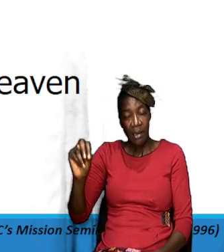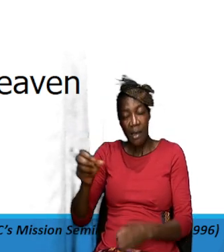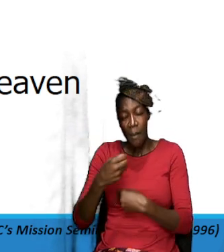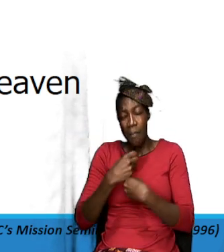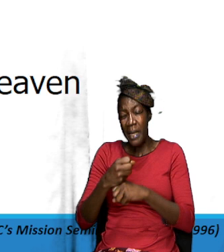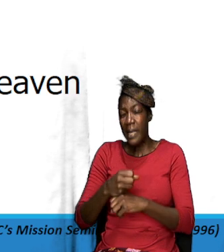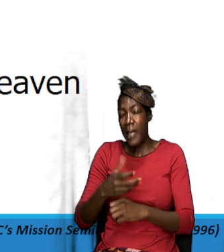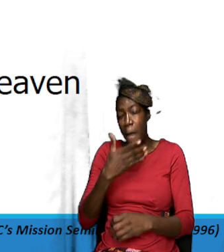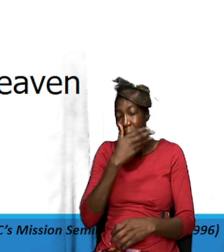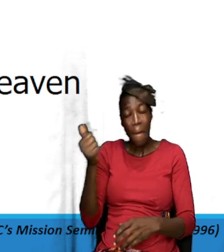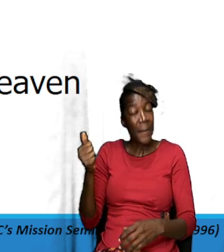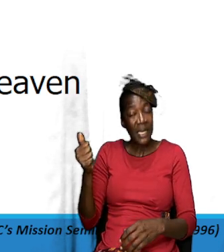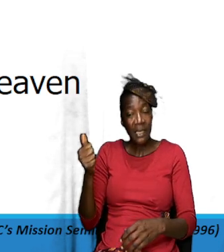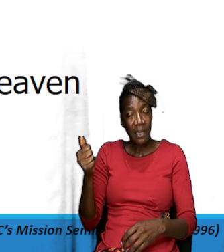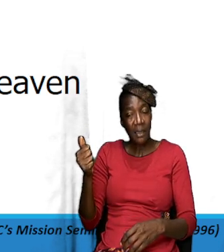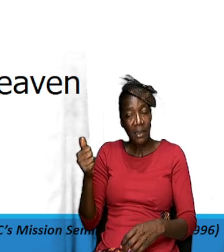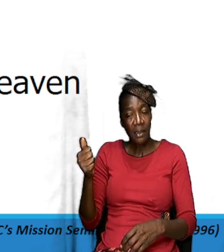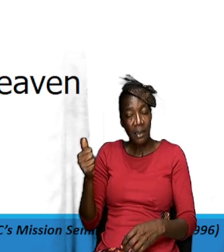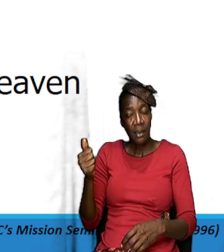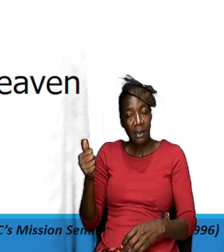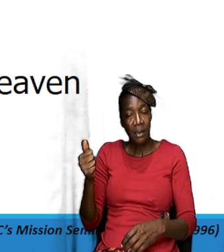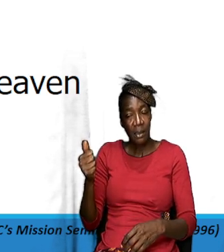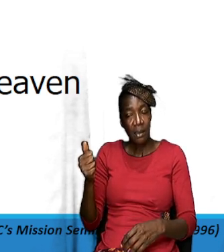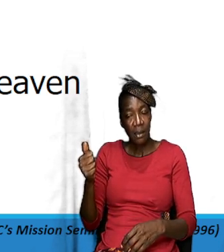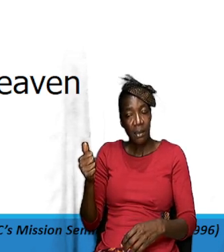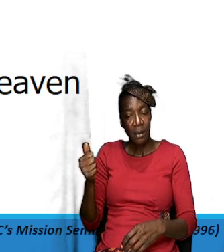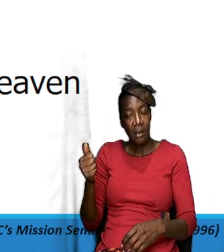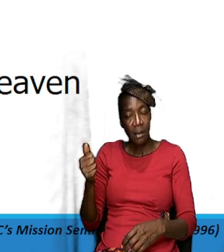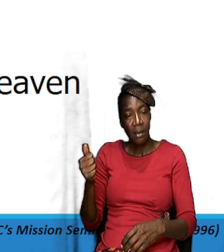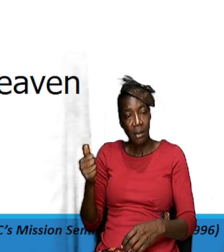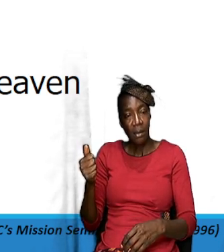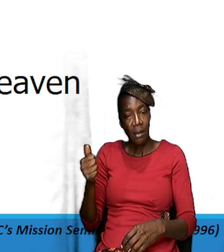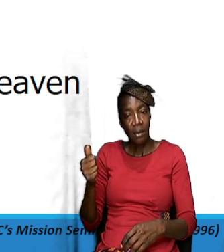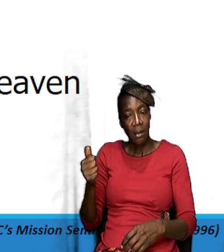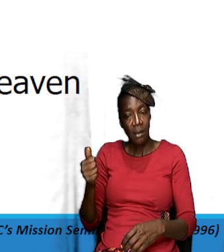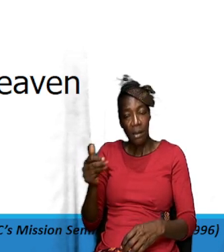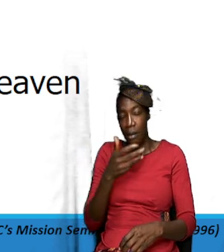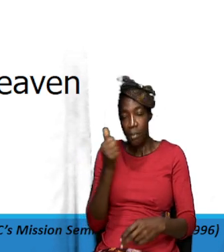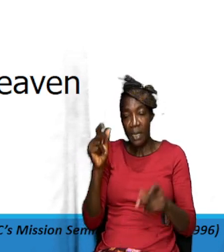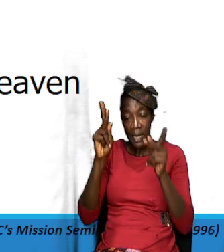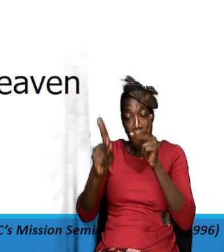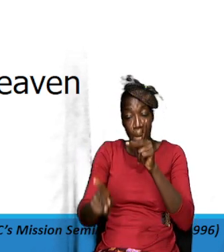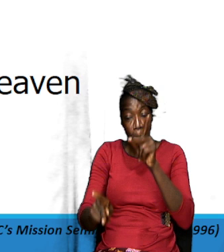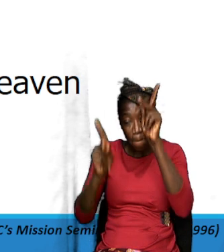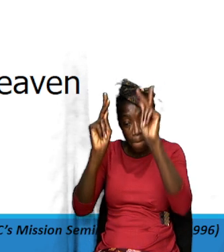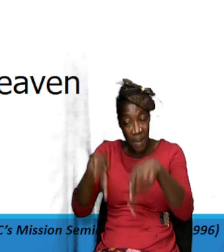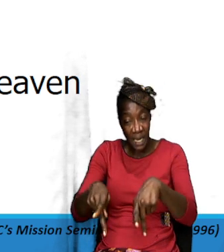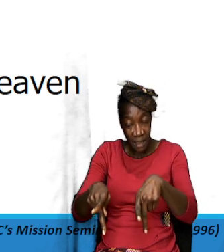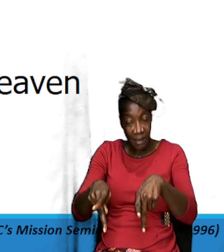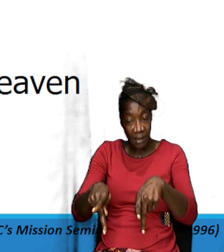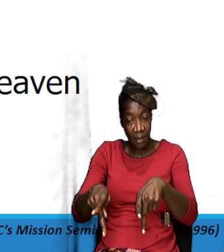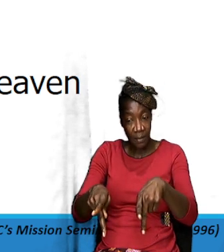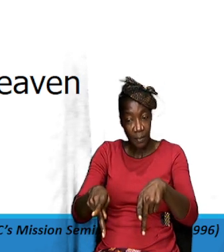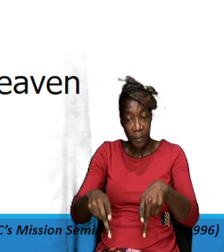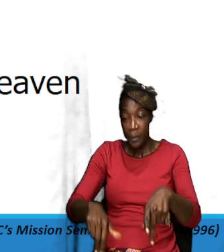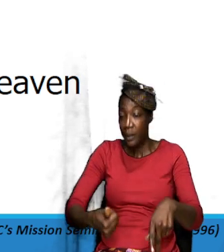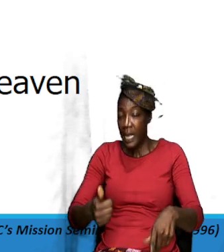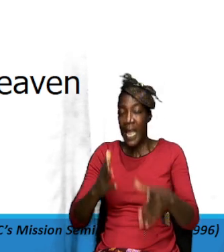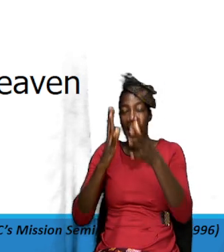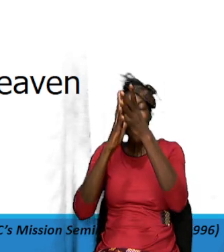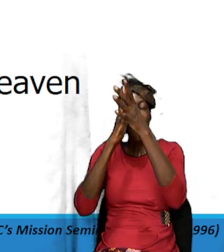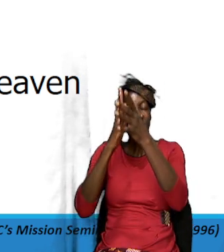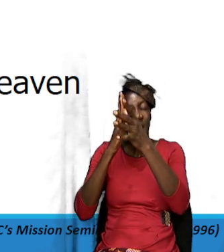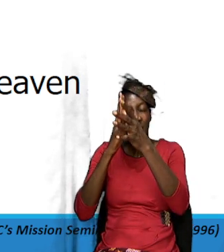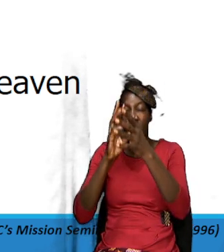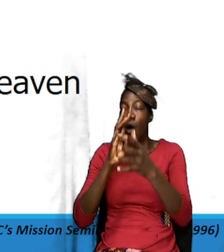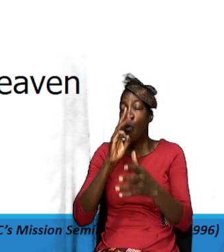him better that will make him you know a better person any father will